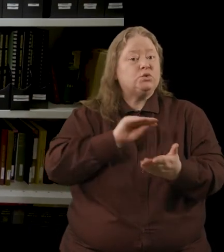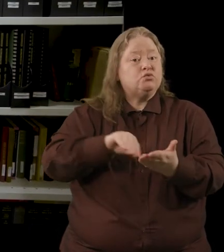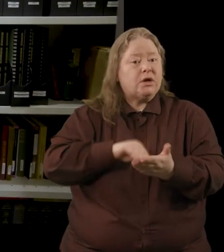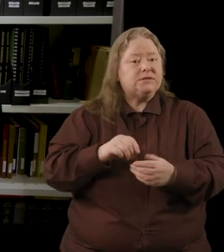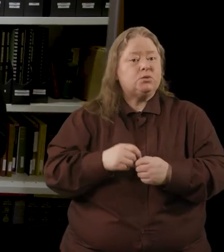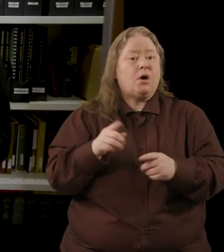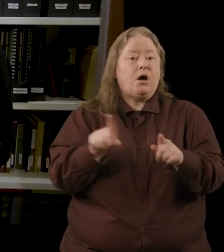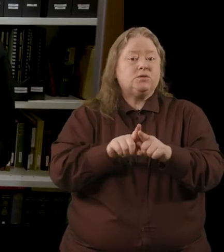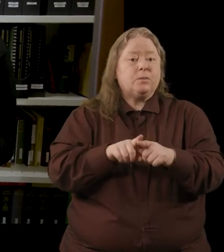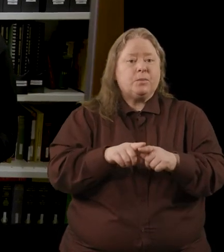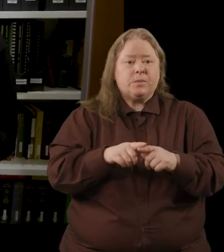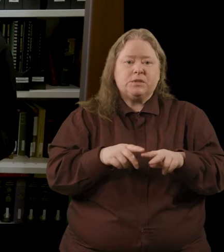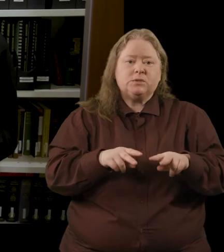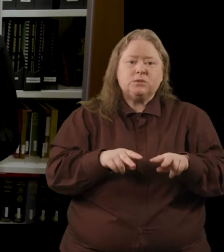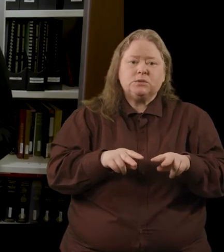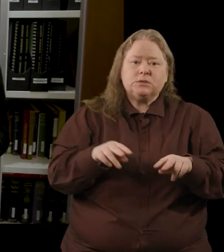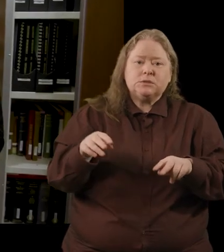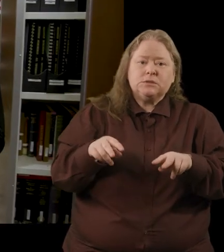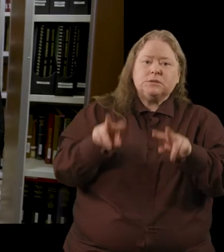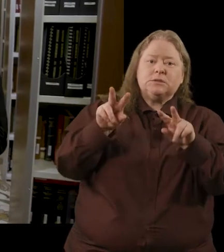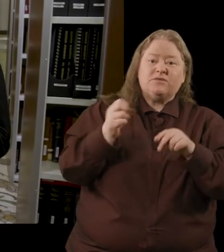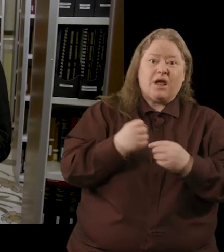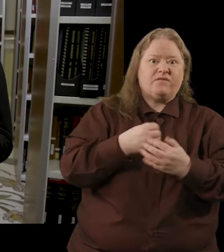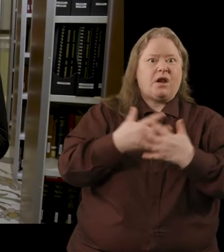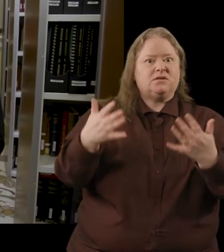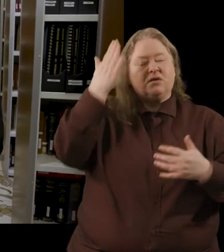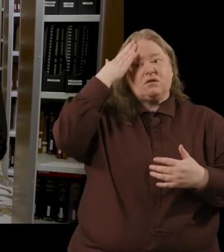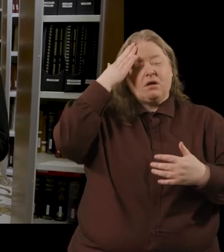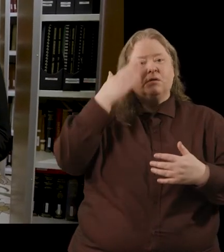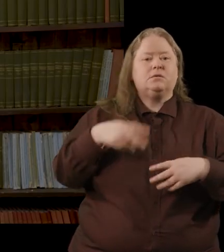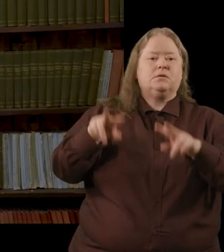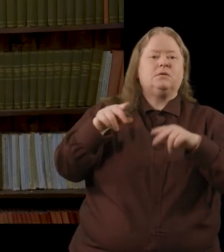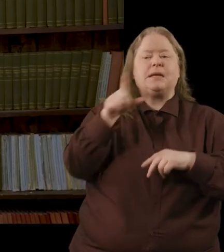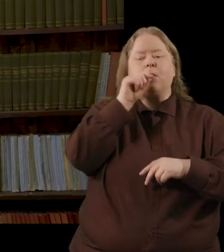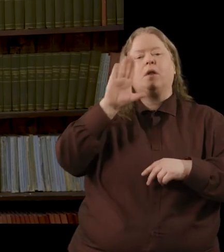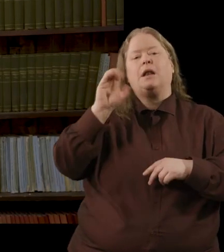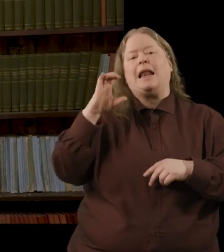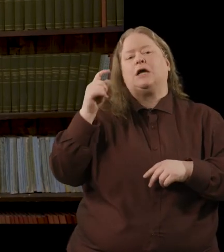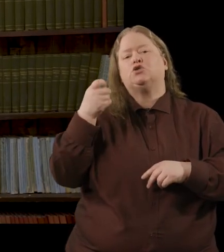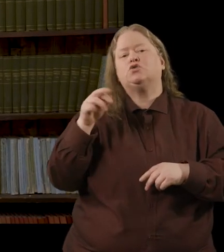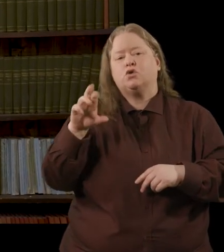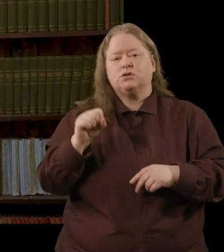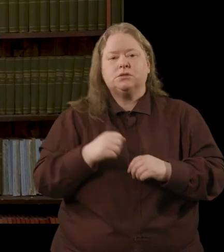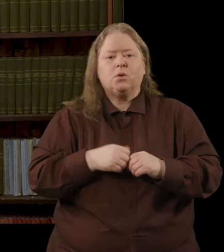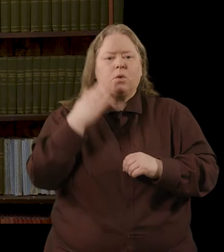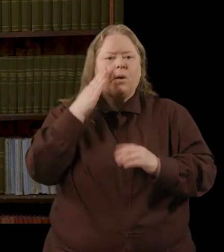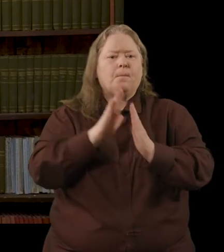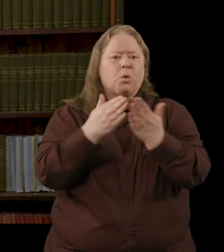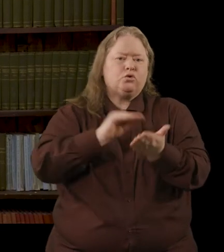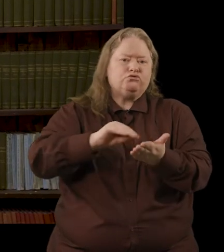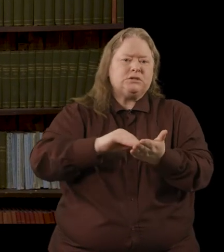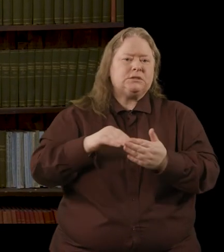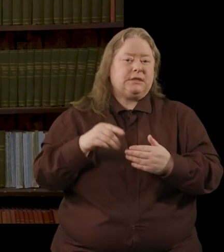also would have been looked up to if you had a lot of knowledge they were called lectures we know the books were written at glendalough